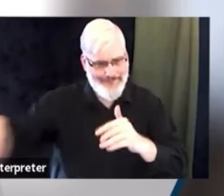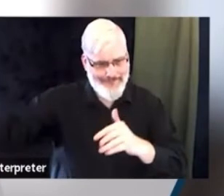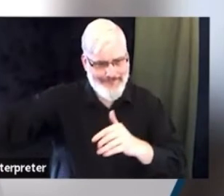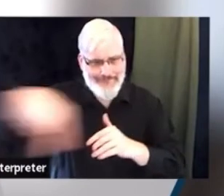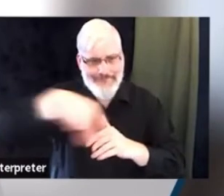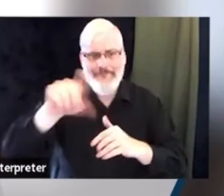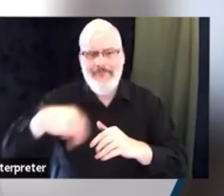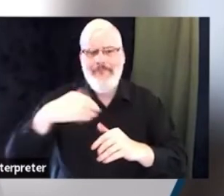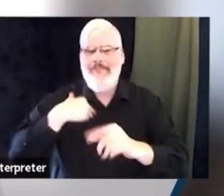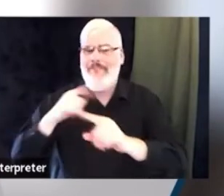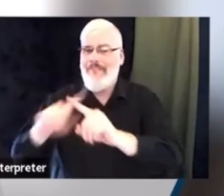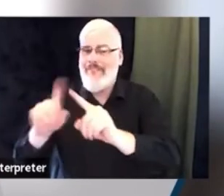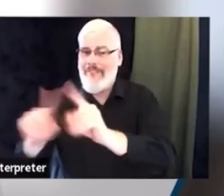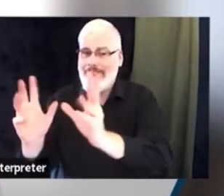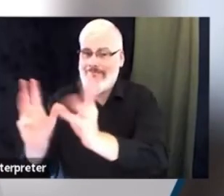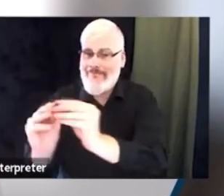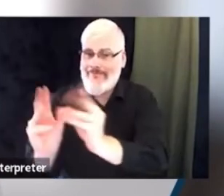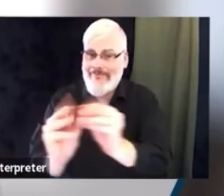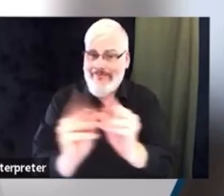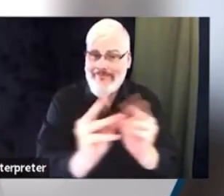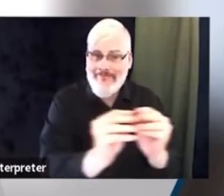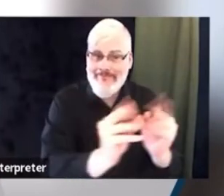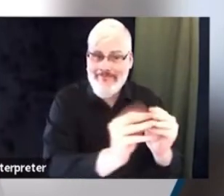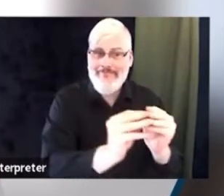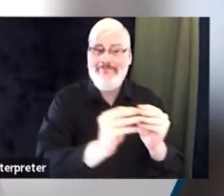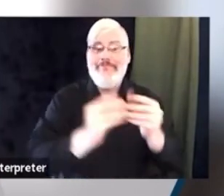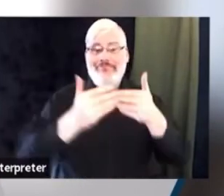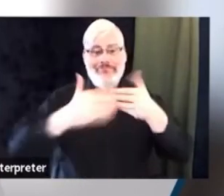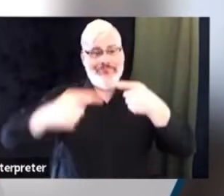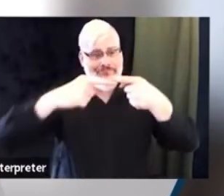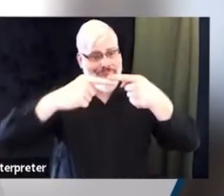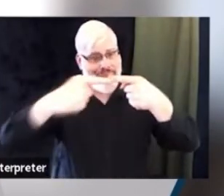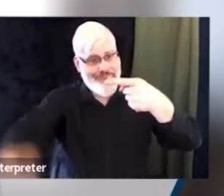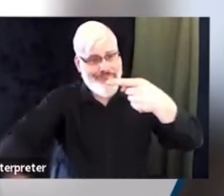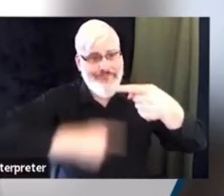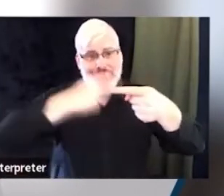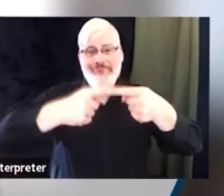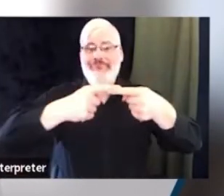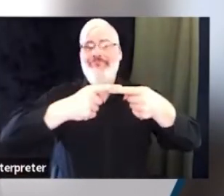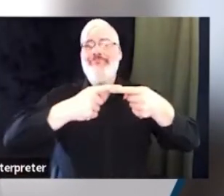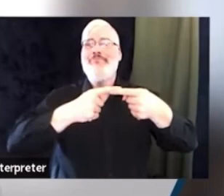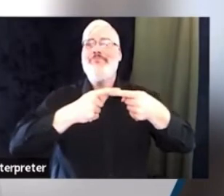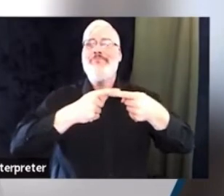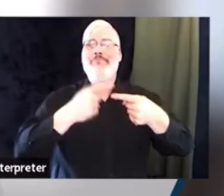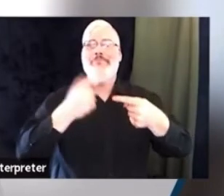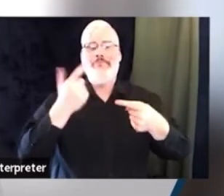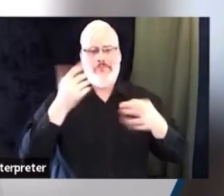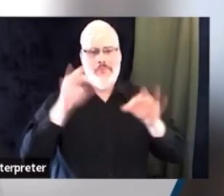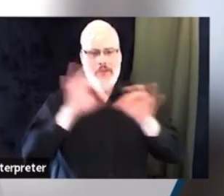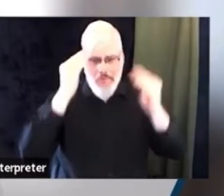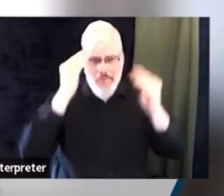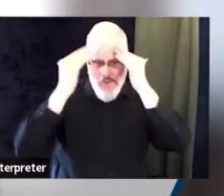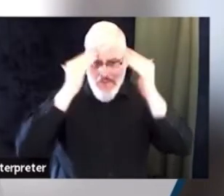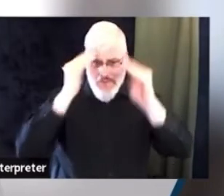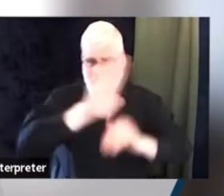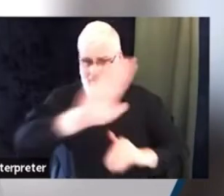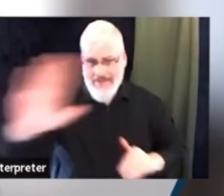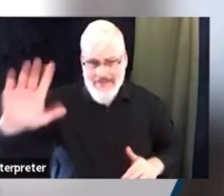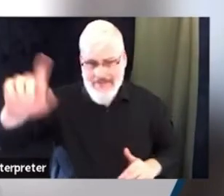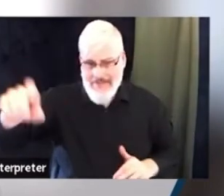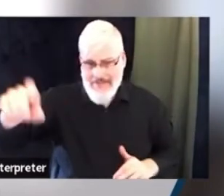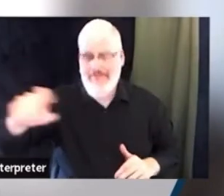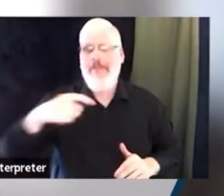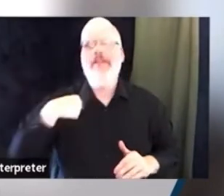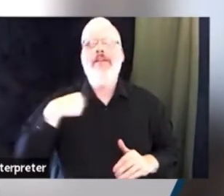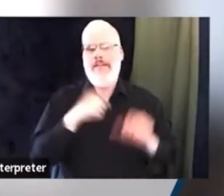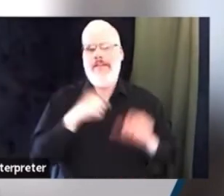processes to make people aware of our job, make people aware of the opportunities that exist, help show them the door to